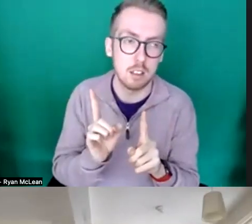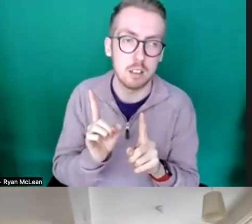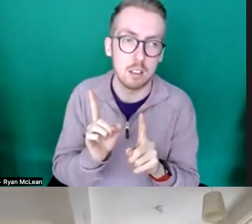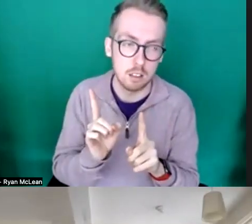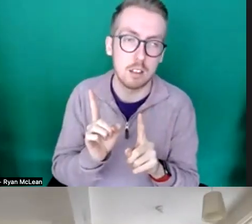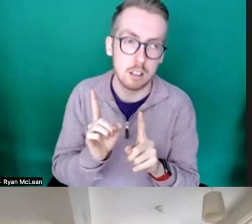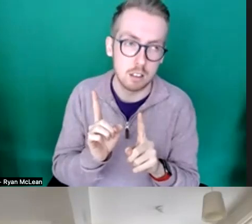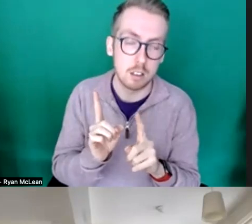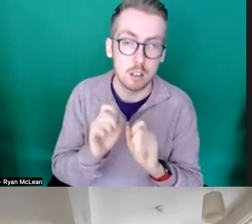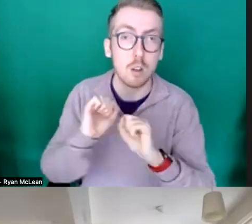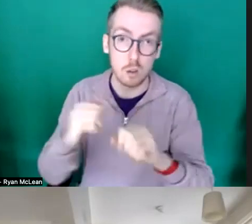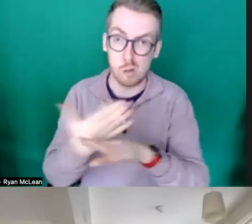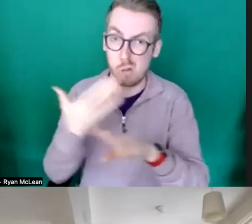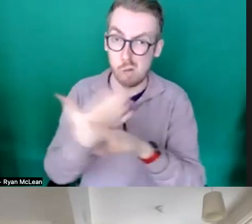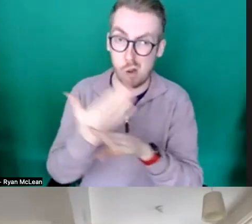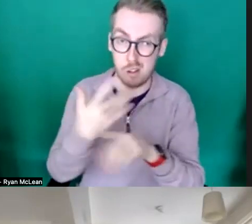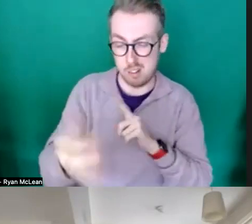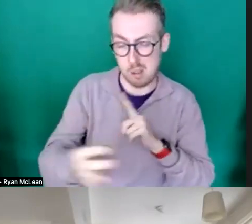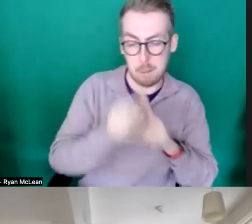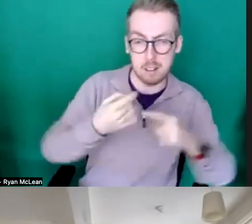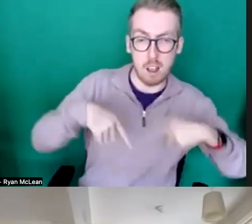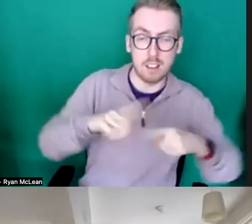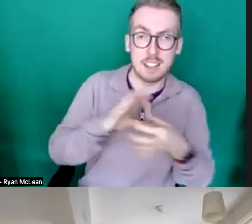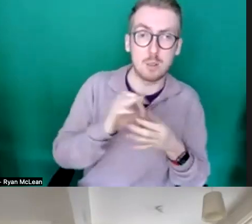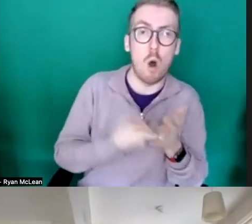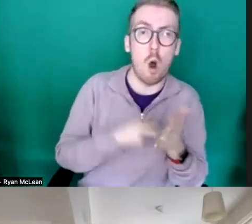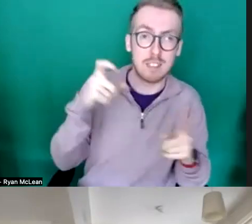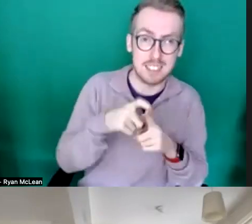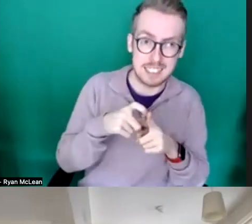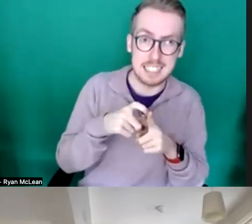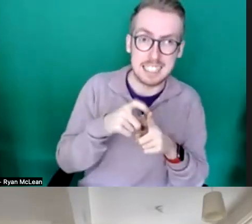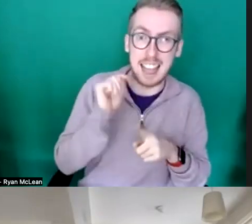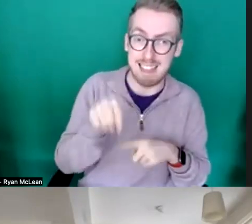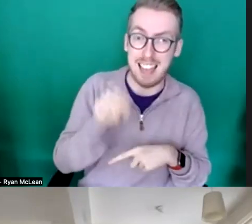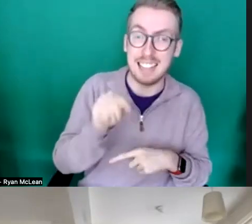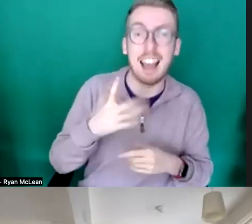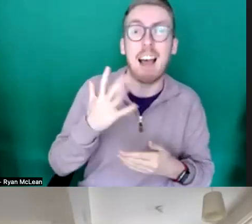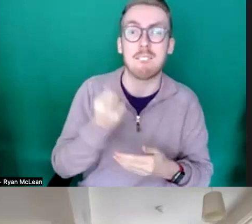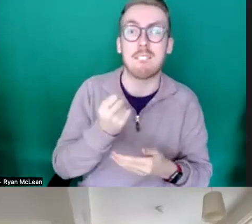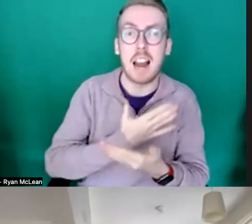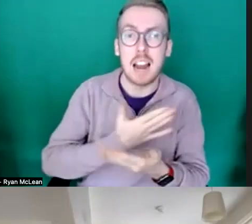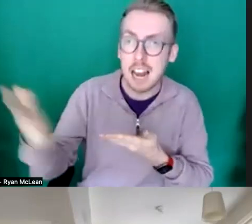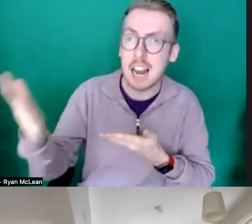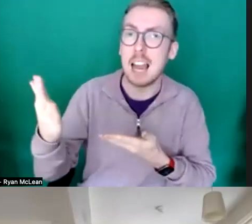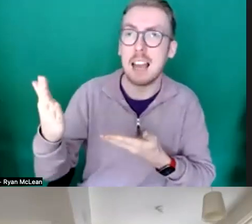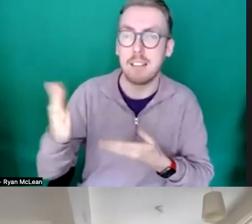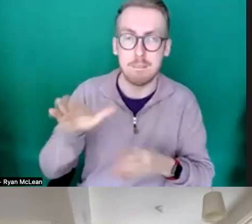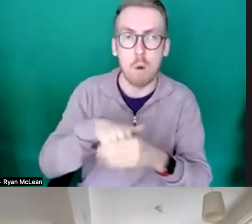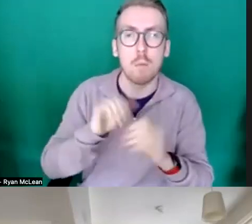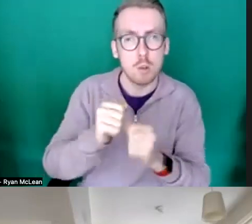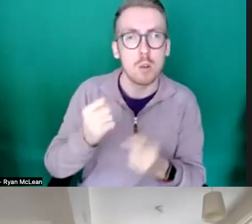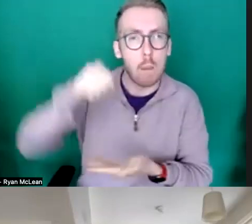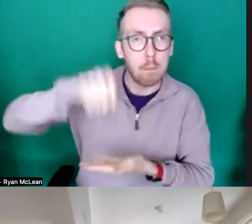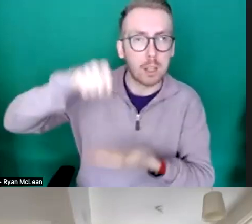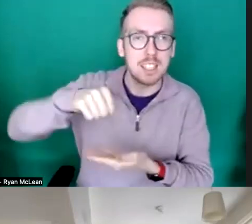work that you're applying to us for the r d far have that as sort of a clearly defined kind of part of your budget with the income and